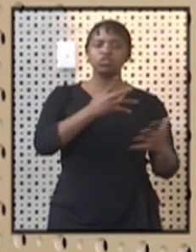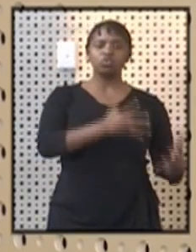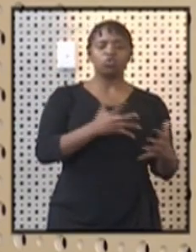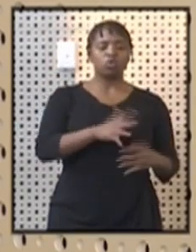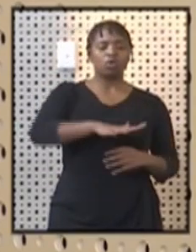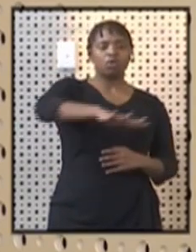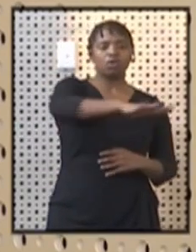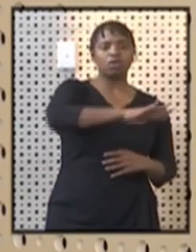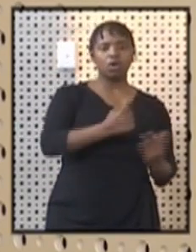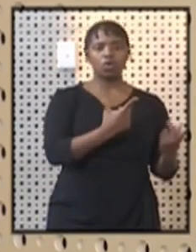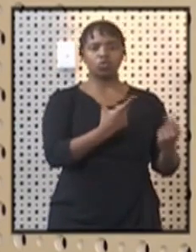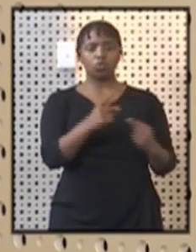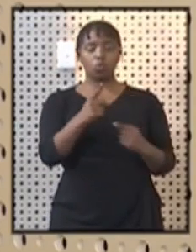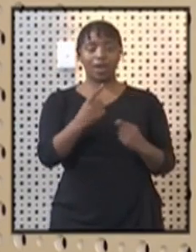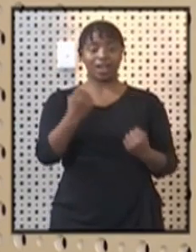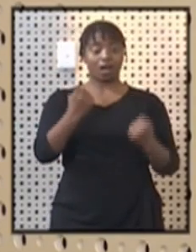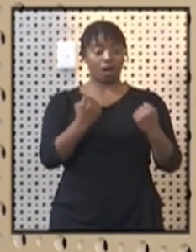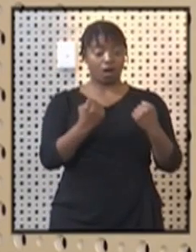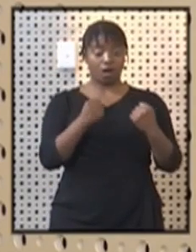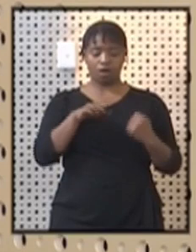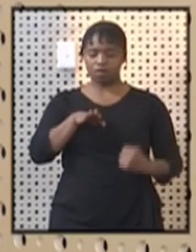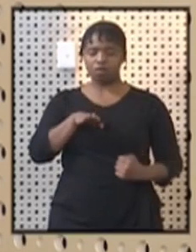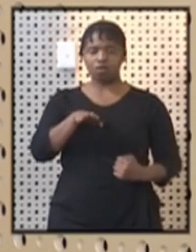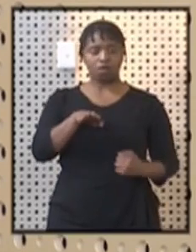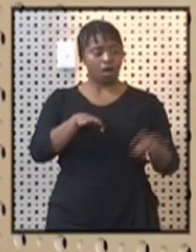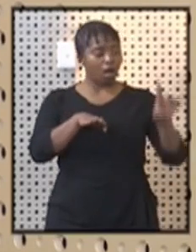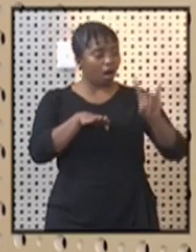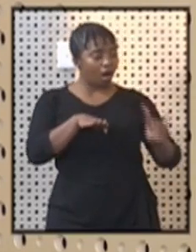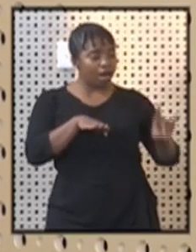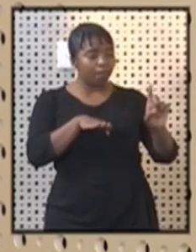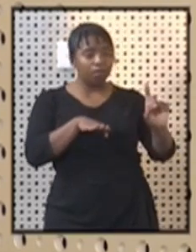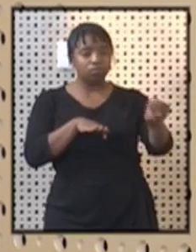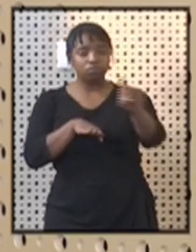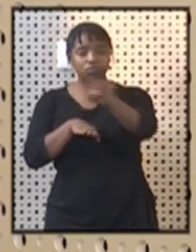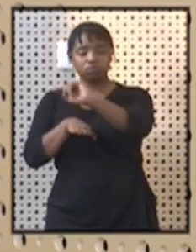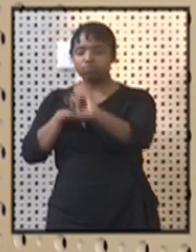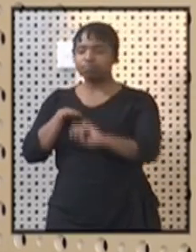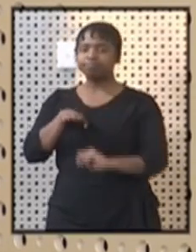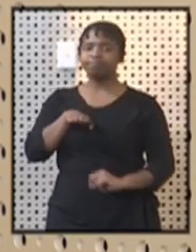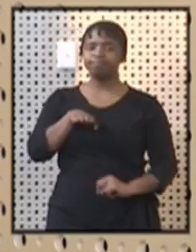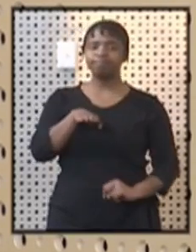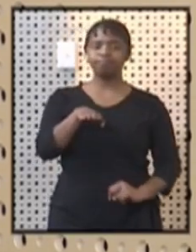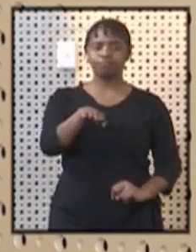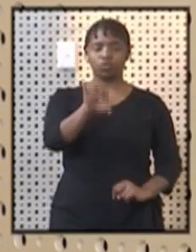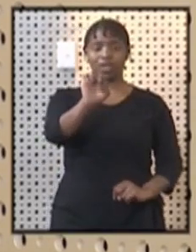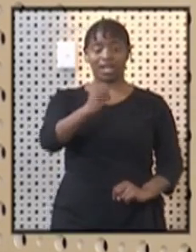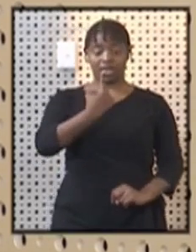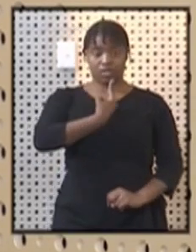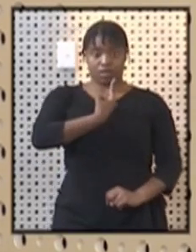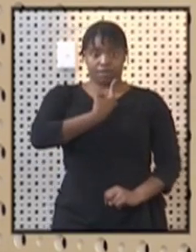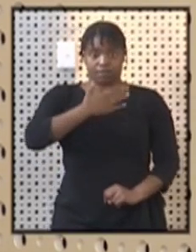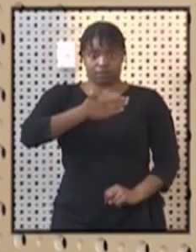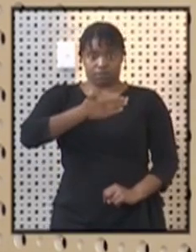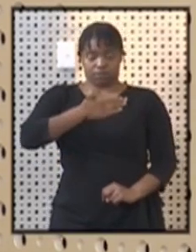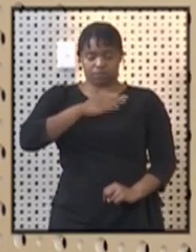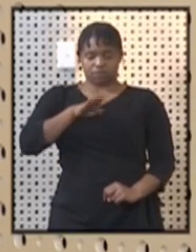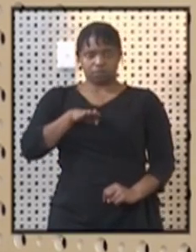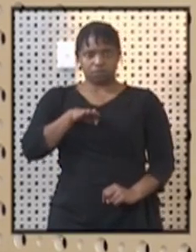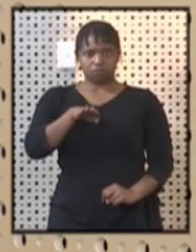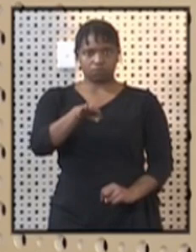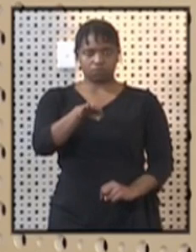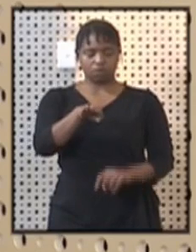in open safari vehicles subject to directions and includes provisions for both social distancing and maximum